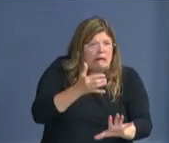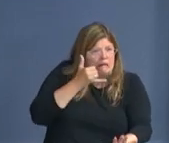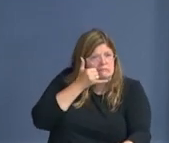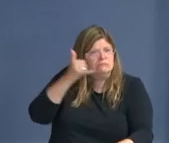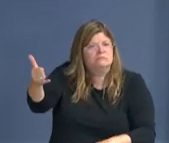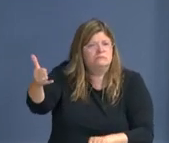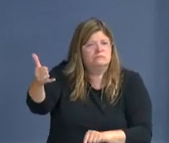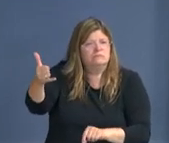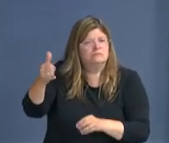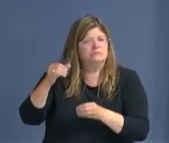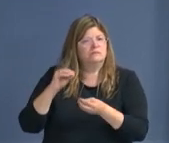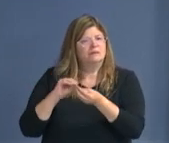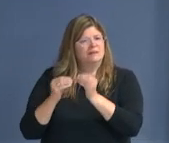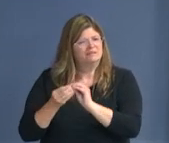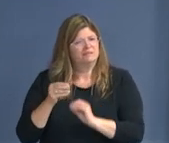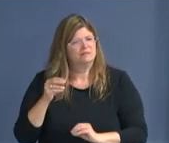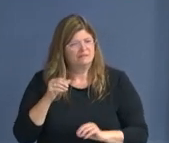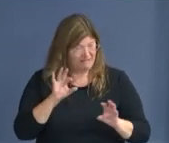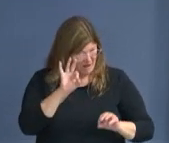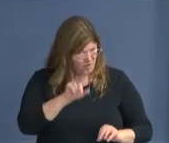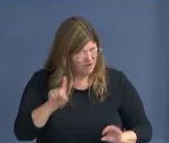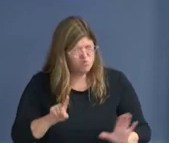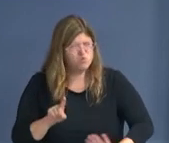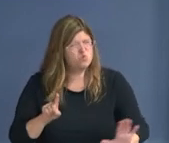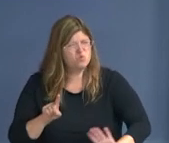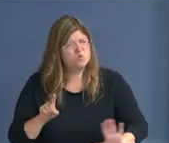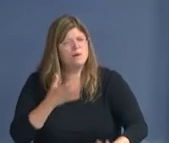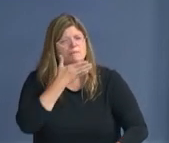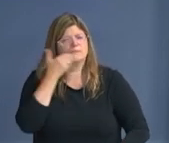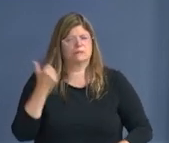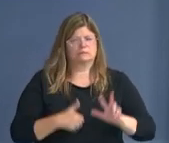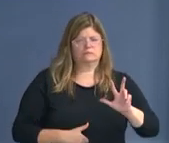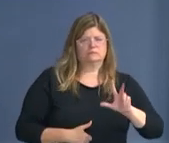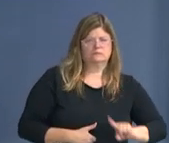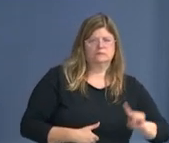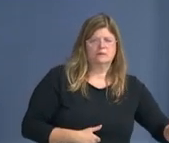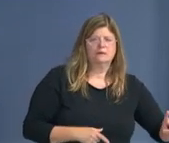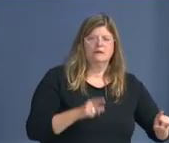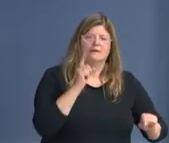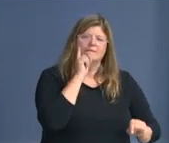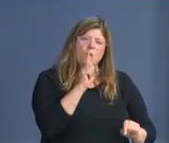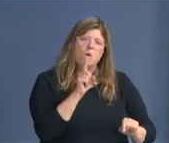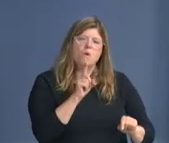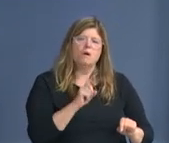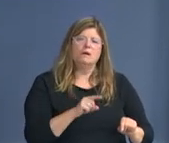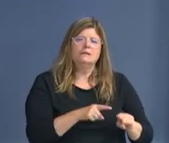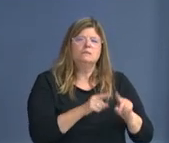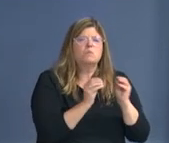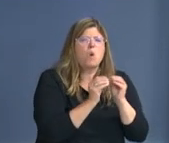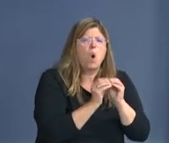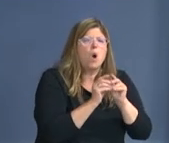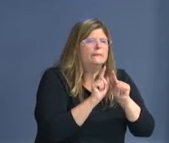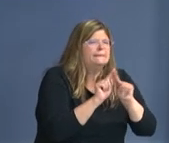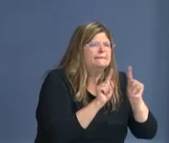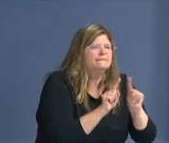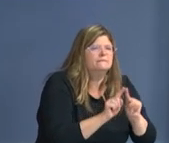how long it will take to respond to calls. He